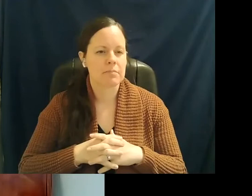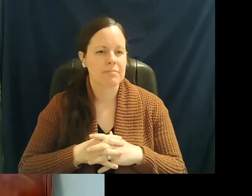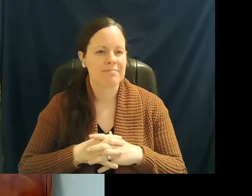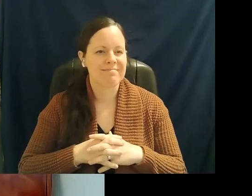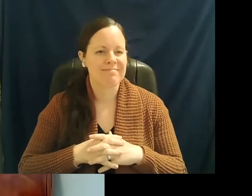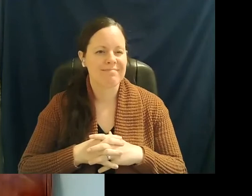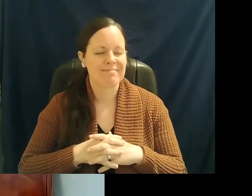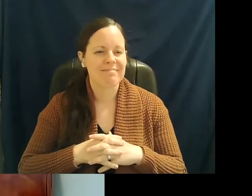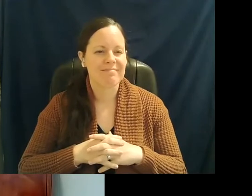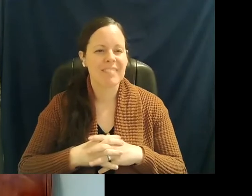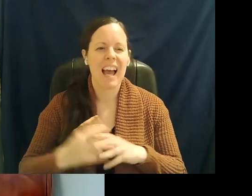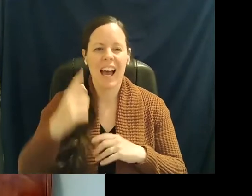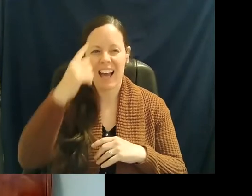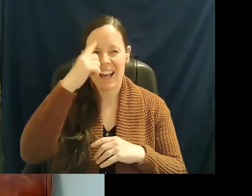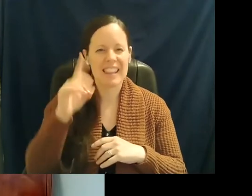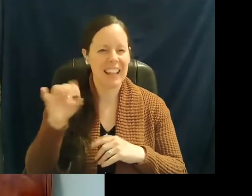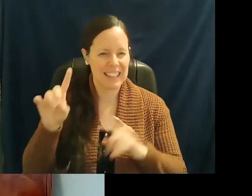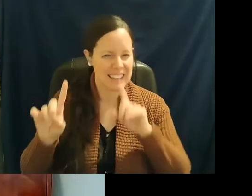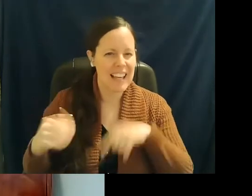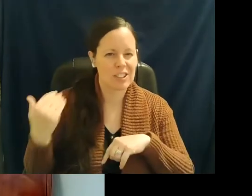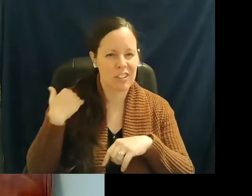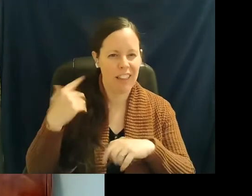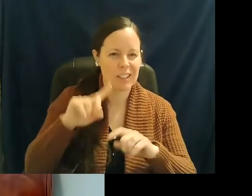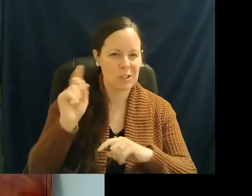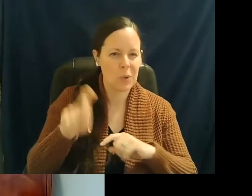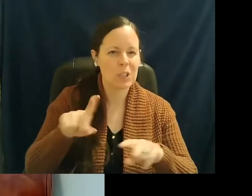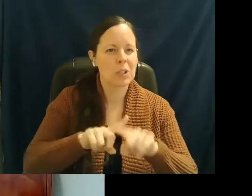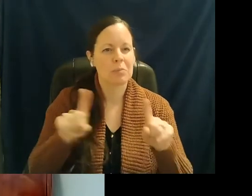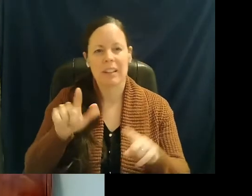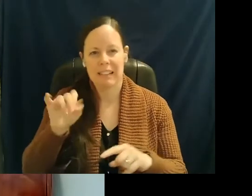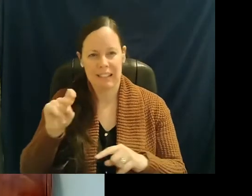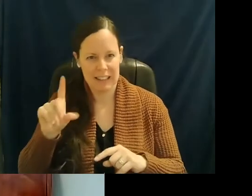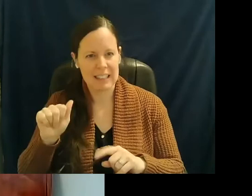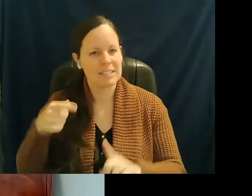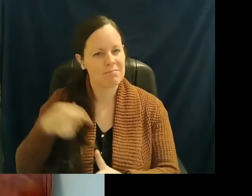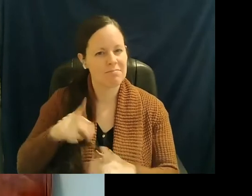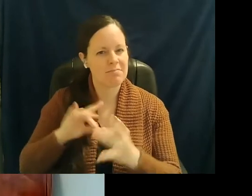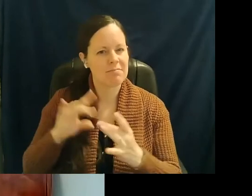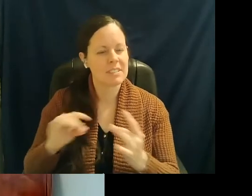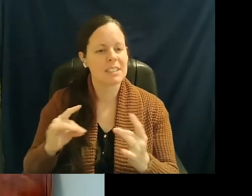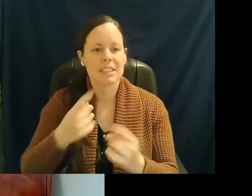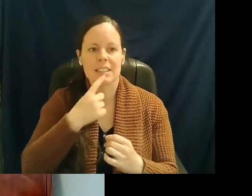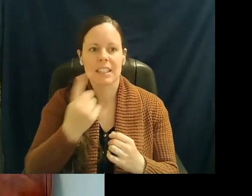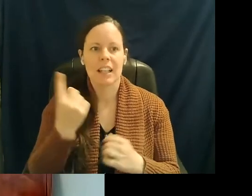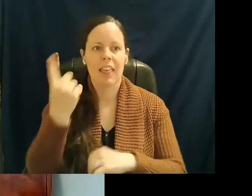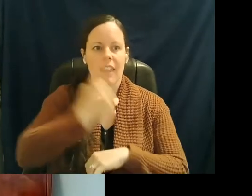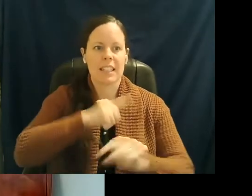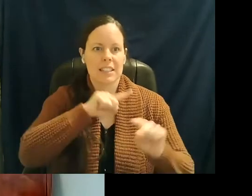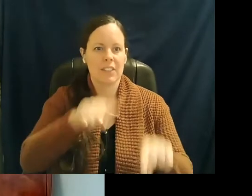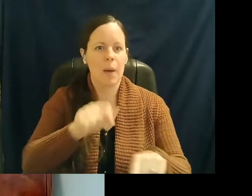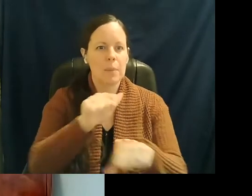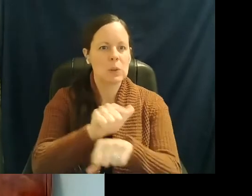I think I kind of answered that in your last question, but, and Linda brought up a good point, and I love the quote. You said, the days of coming to work sick